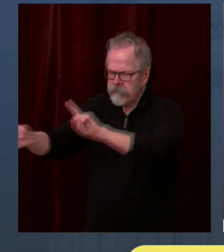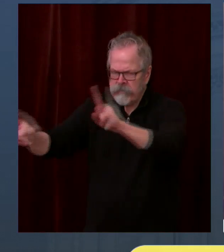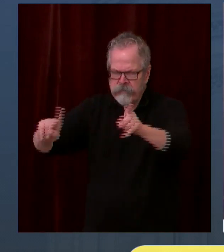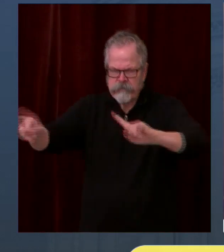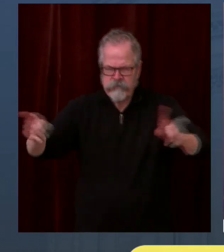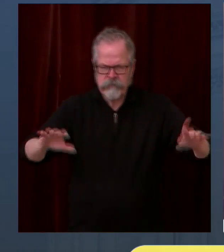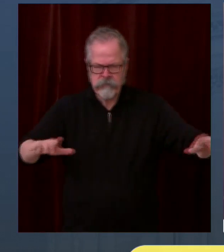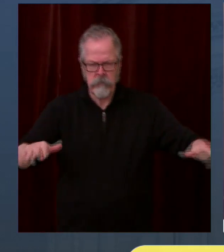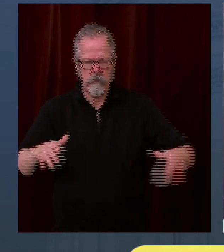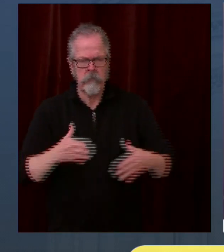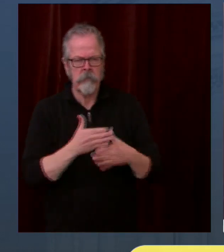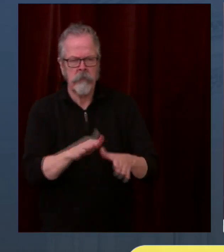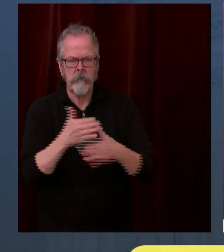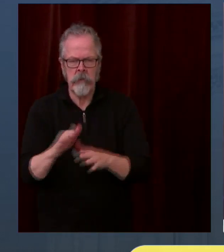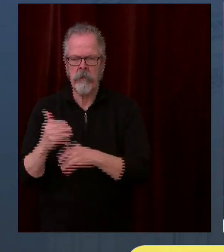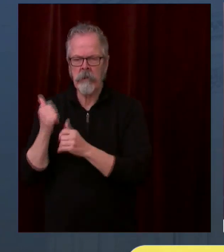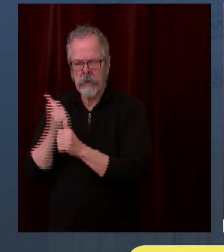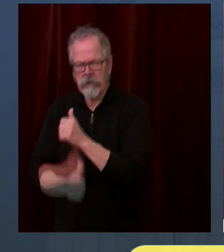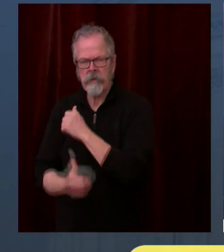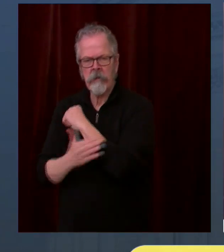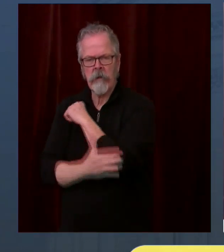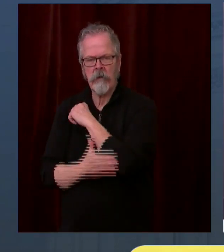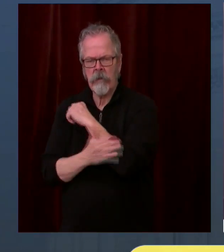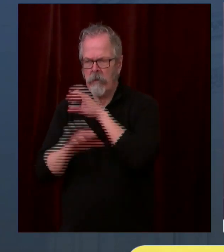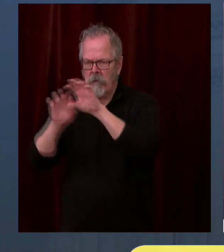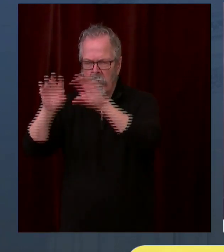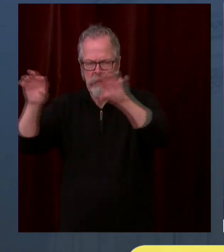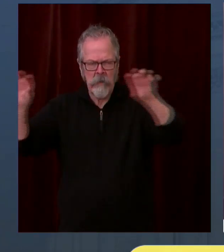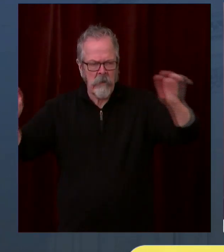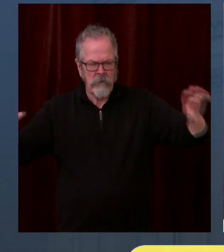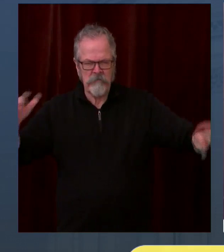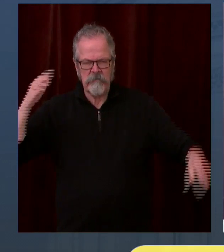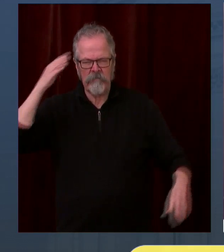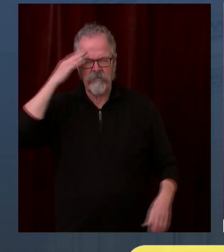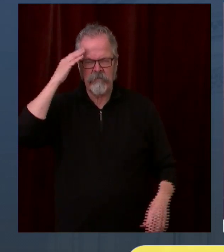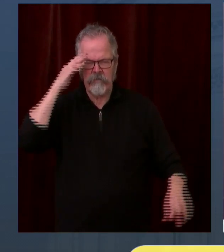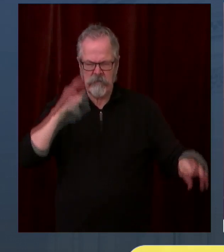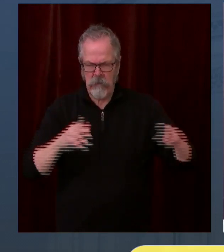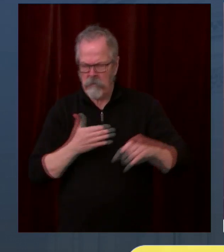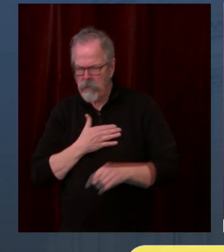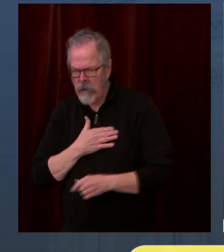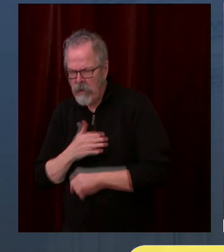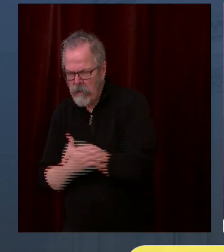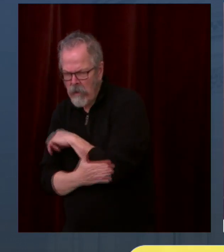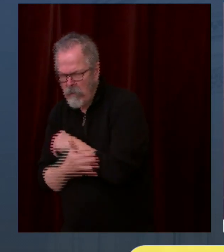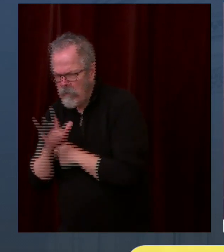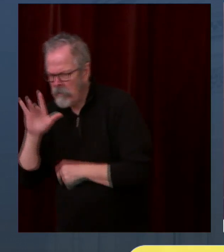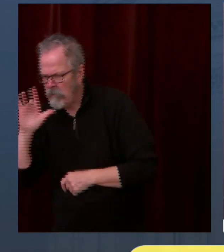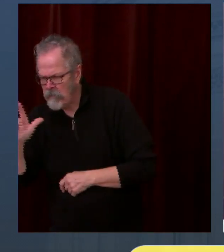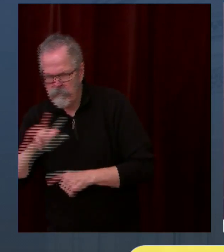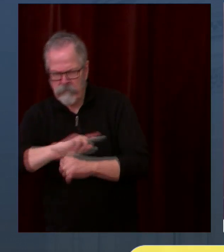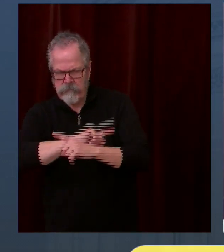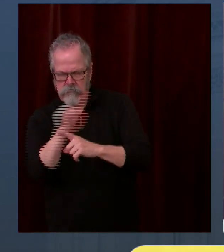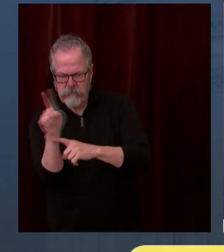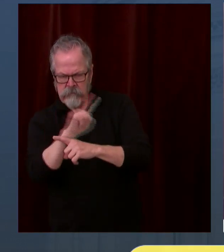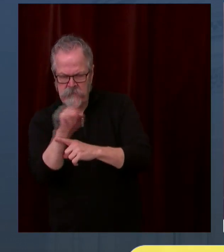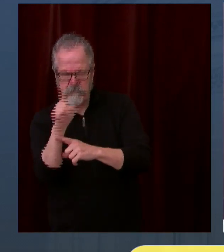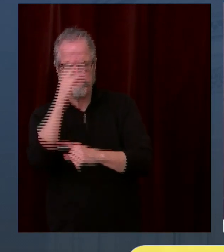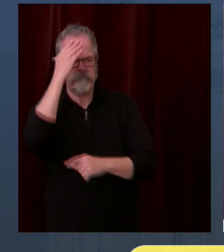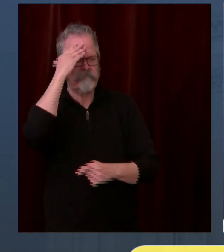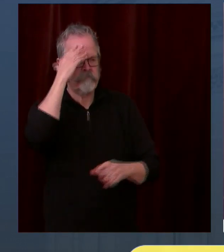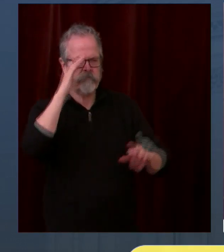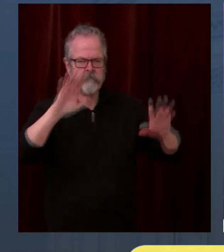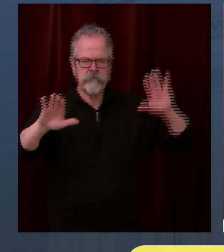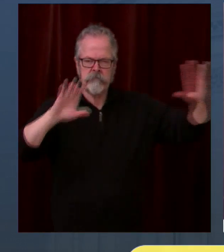within counties and we're planning in time to increase the amount of information that's on that. So again, all of these tools are